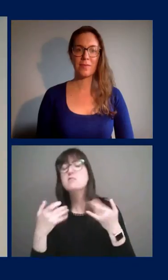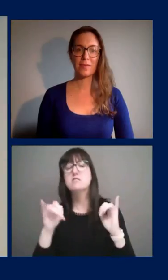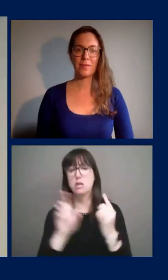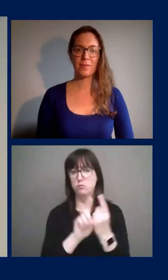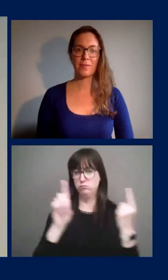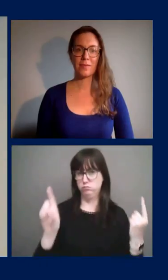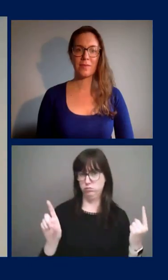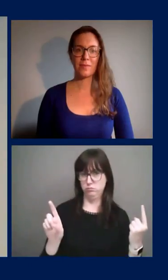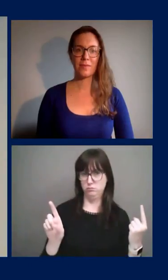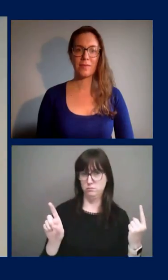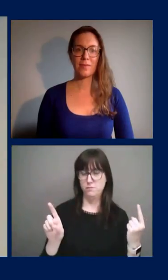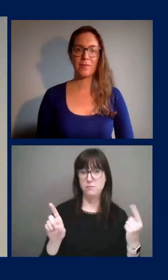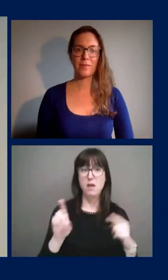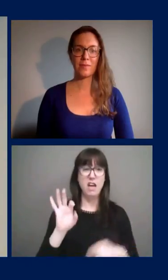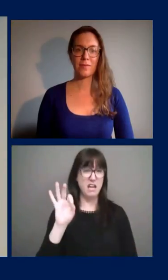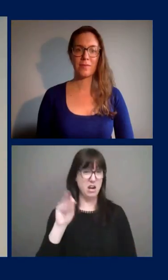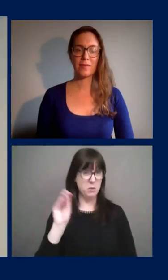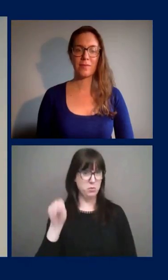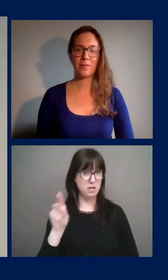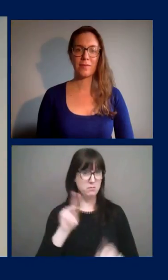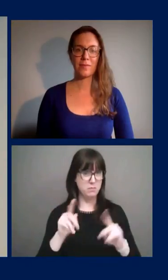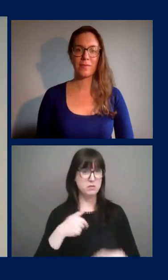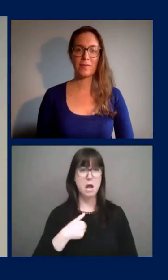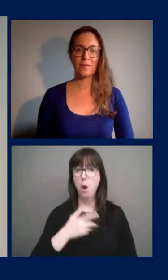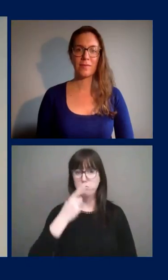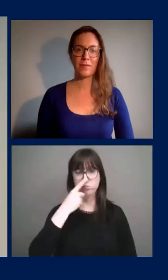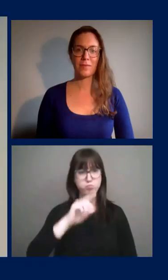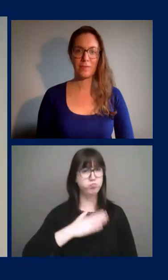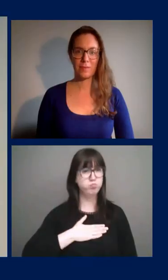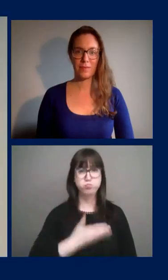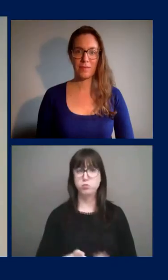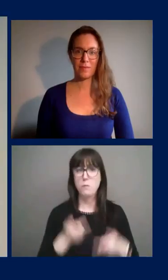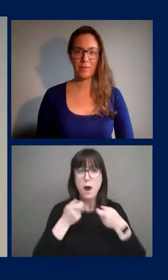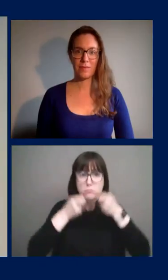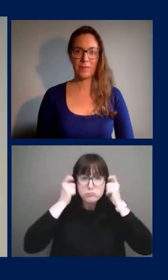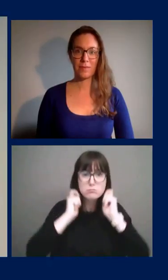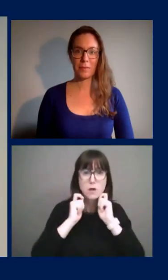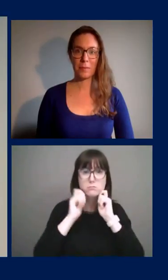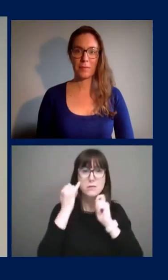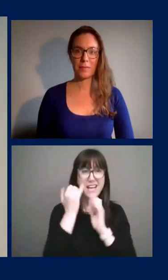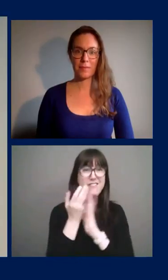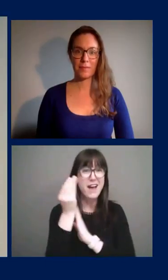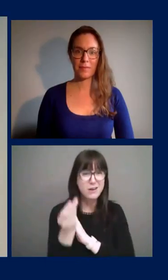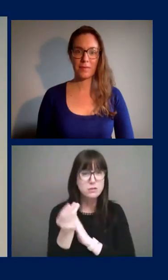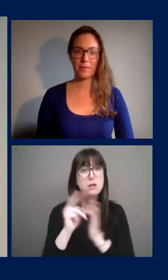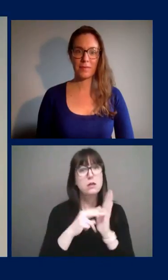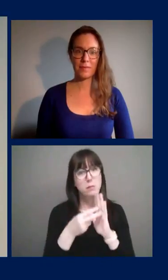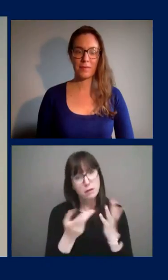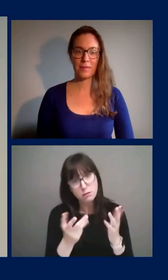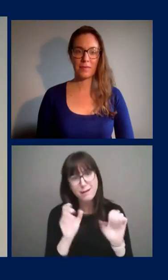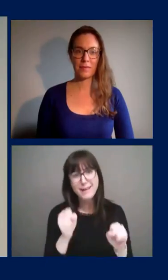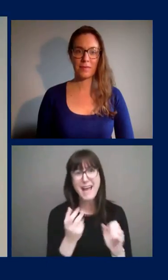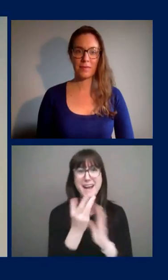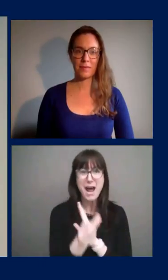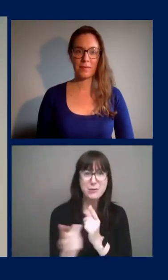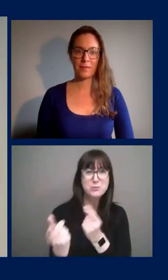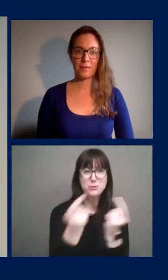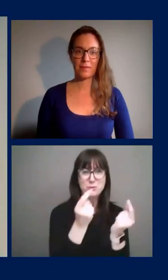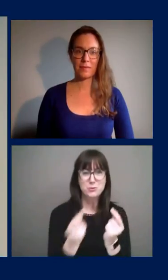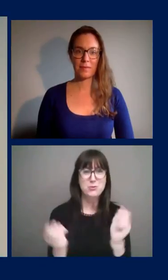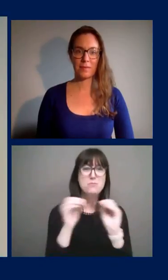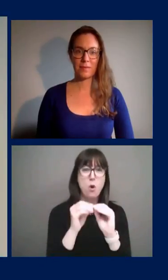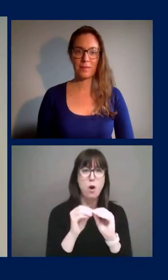of respondents said they would be willing to wear a non-medical mask in public to be allowed to access more services. Lastly,